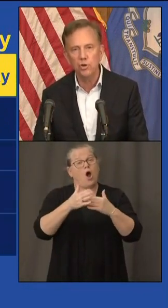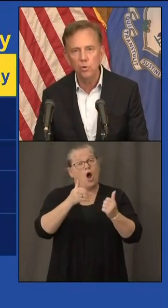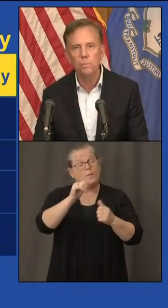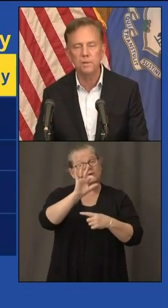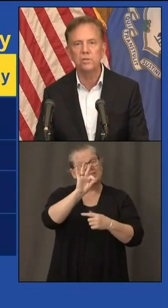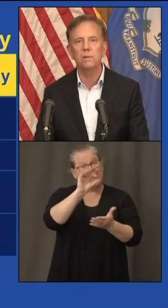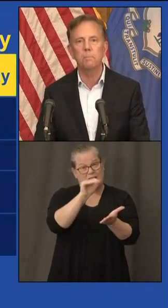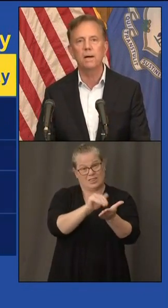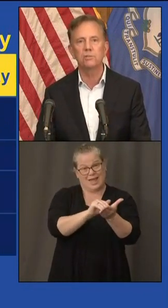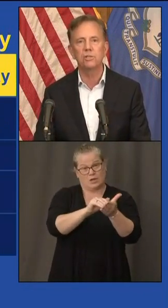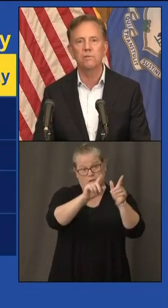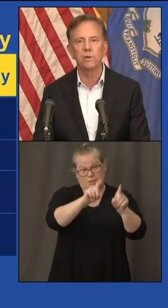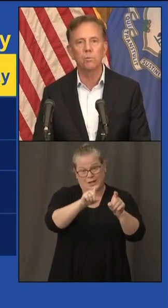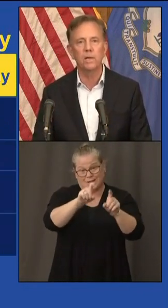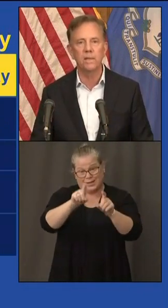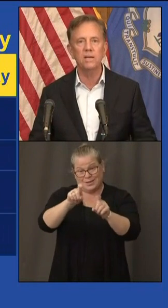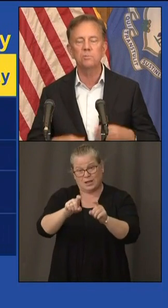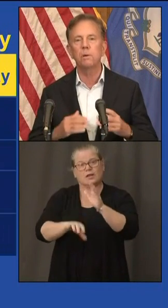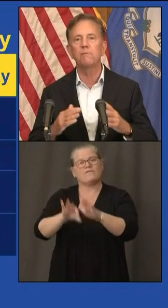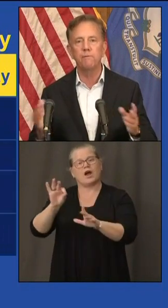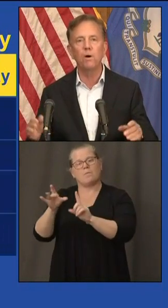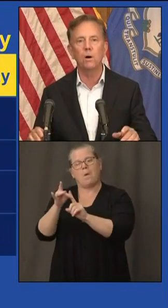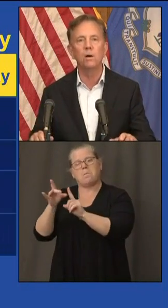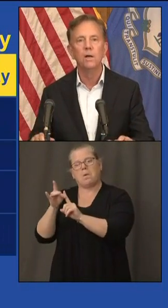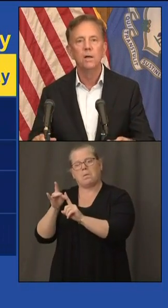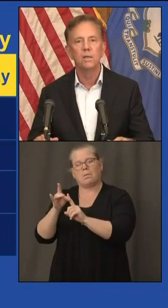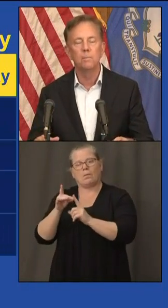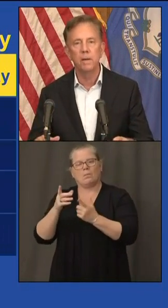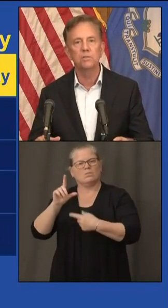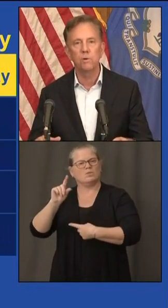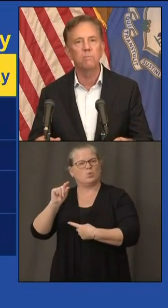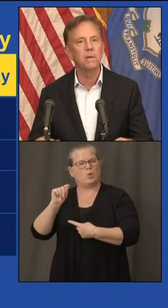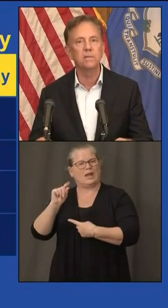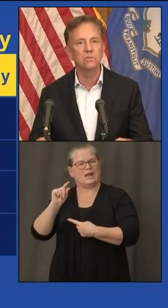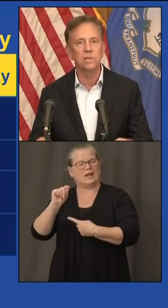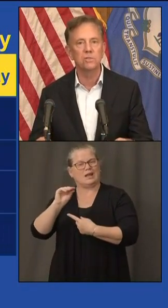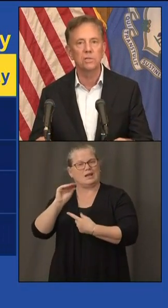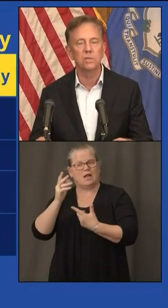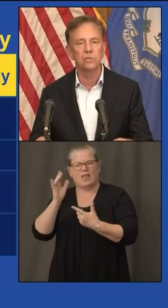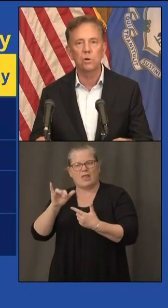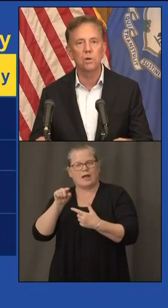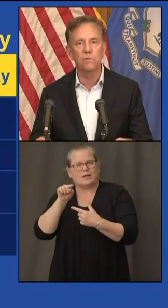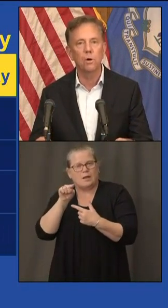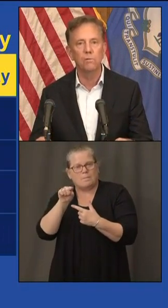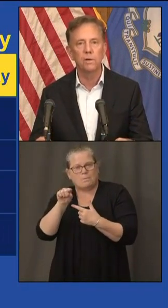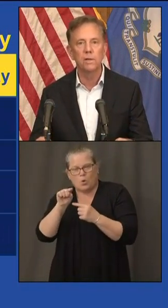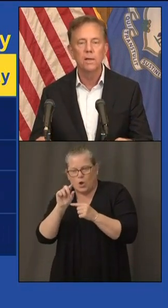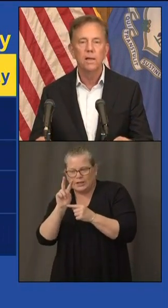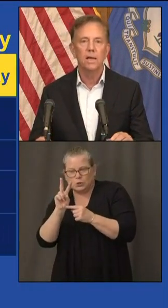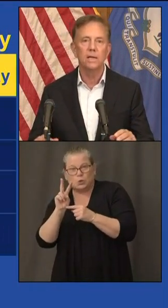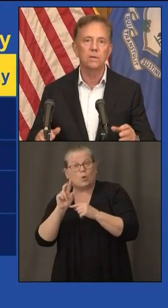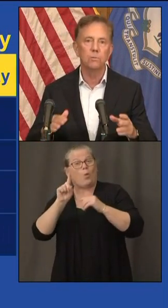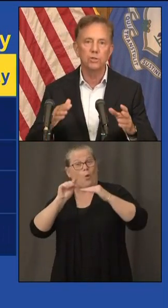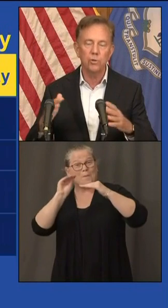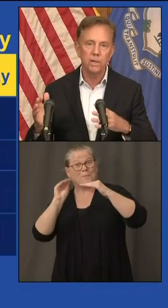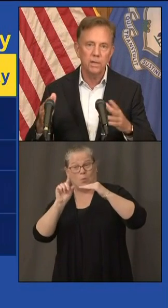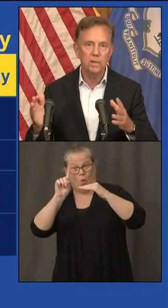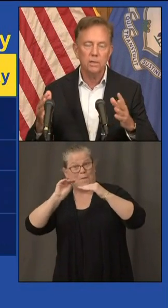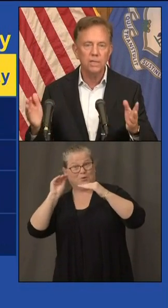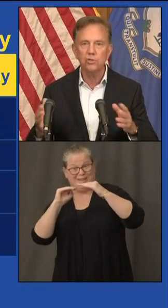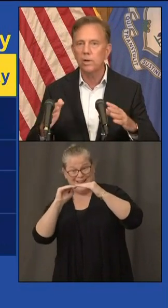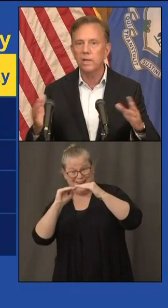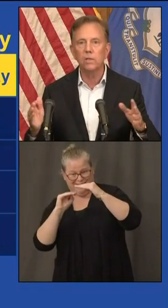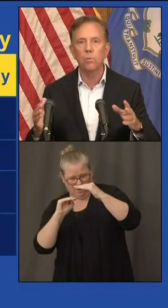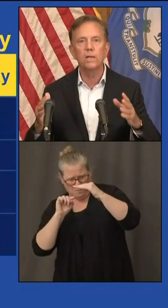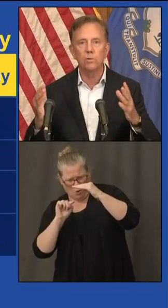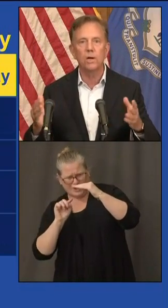0.2 positivity rate that is by far the best we've been since the start of covid and we're trending